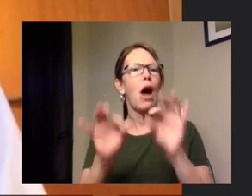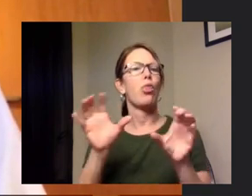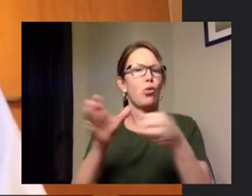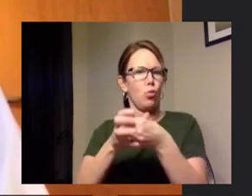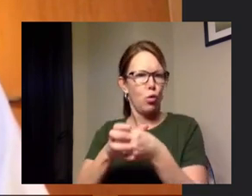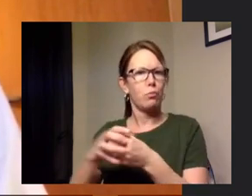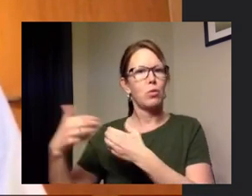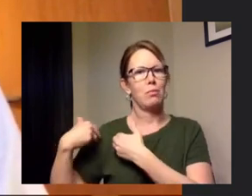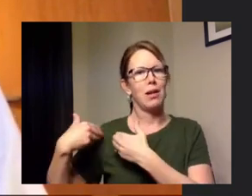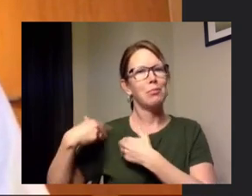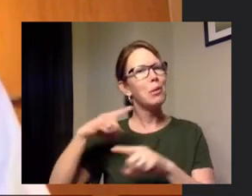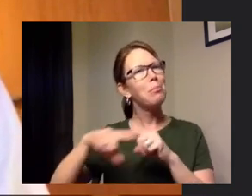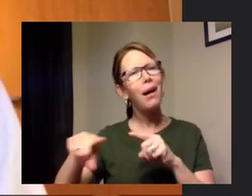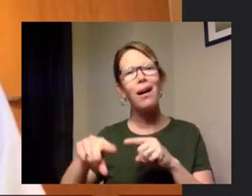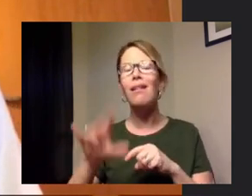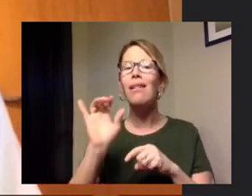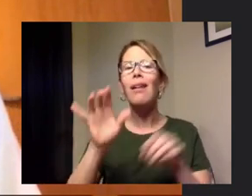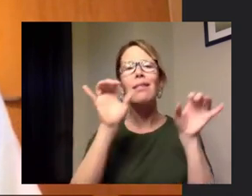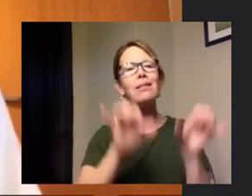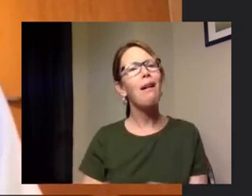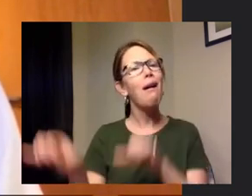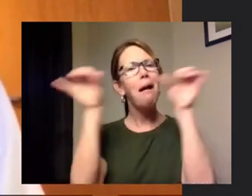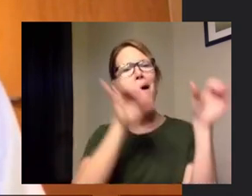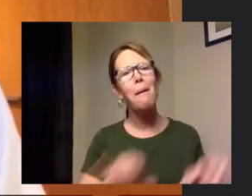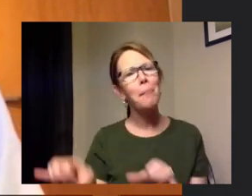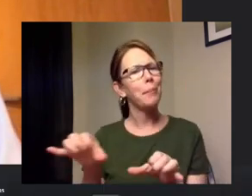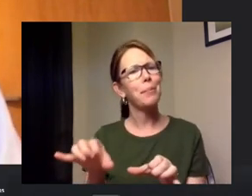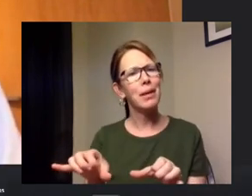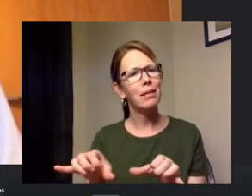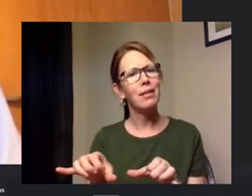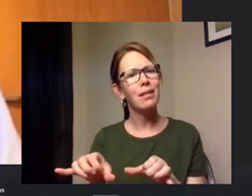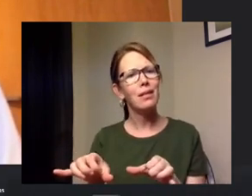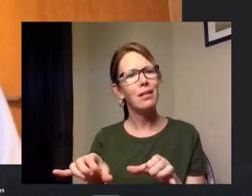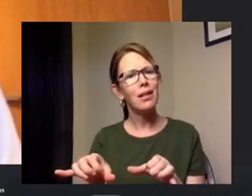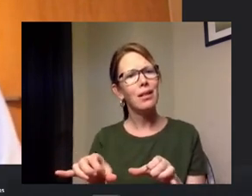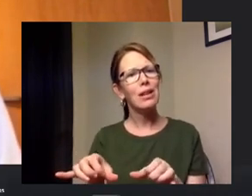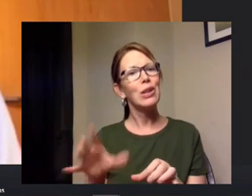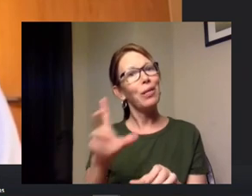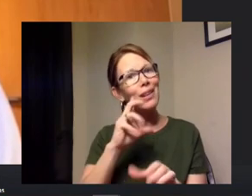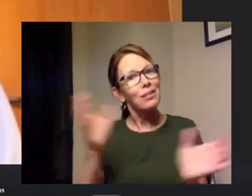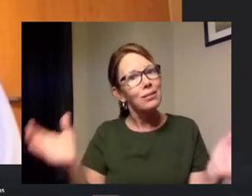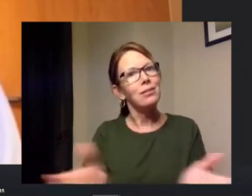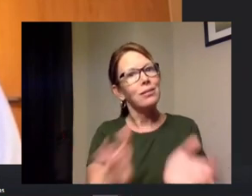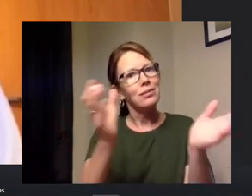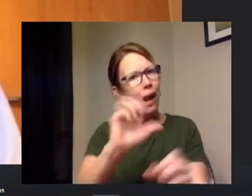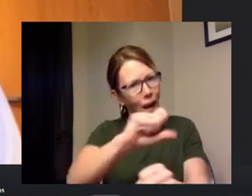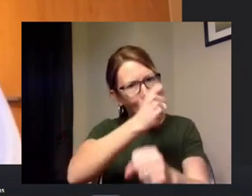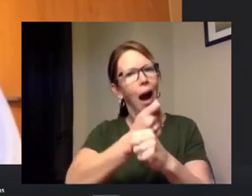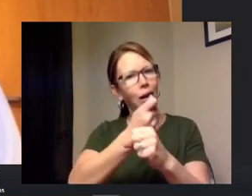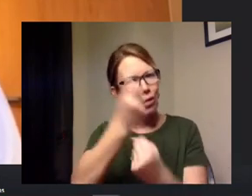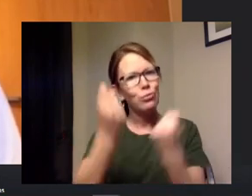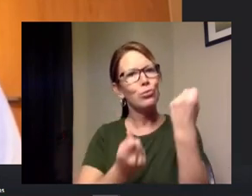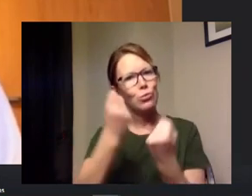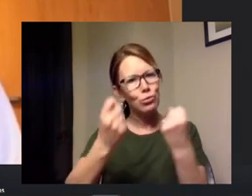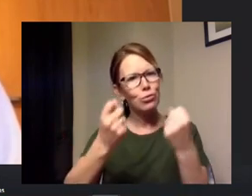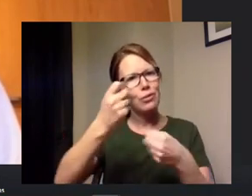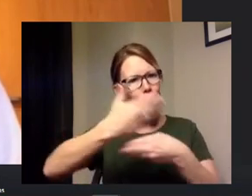group that was doing this but this is a common thing um so that's you know for me that's the reason i'm urging folks to lock their doors and